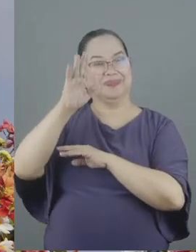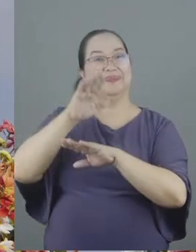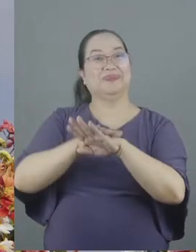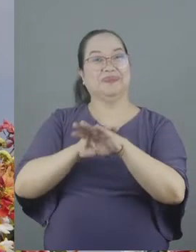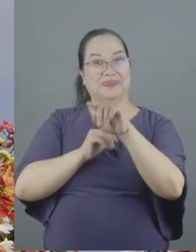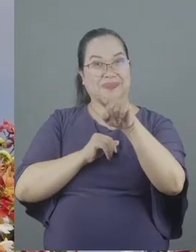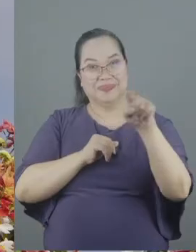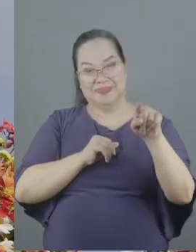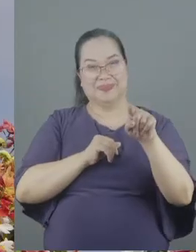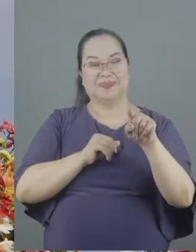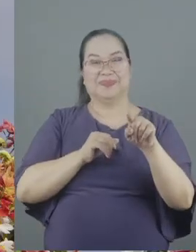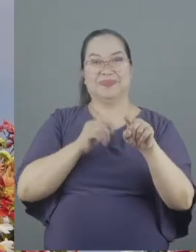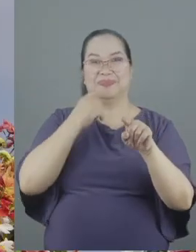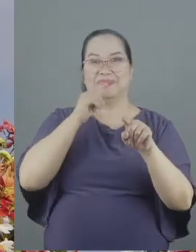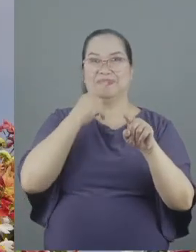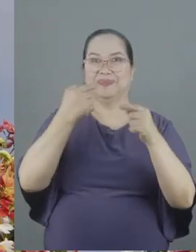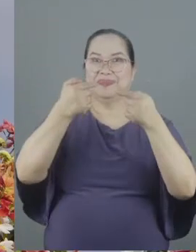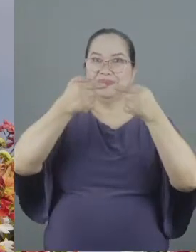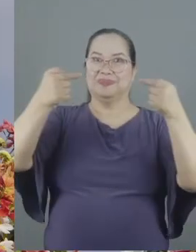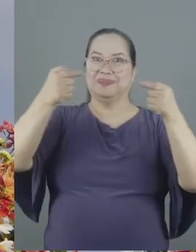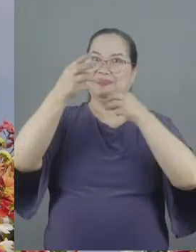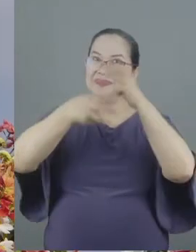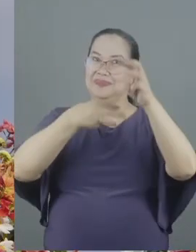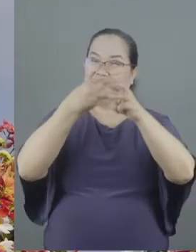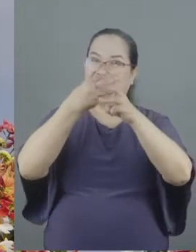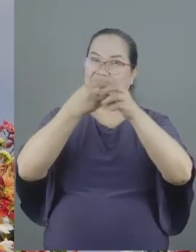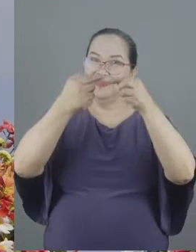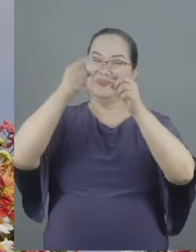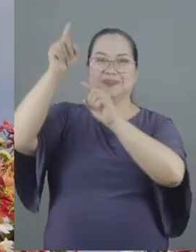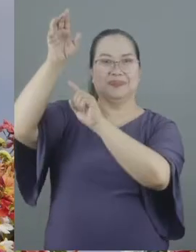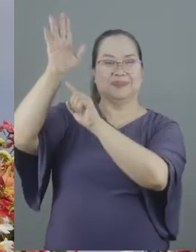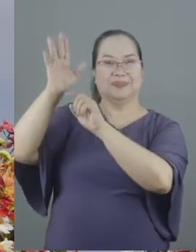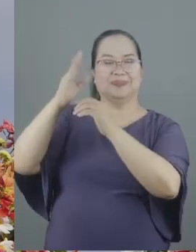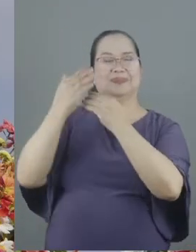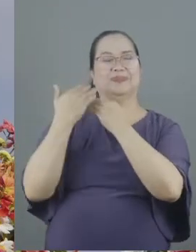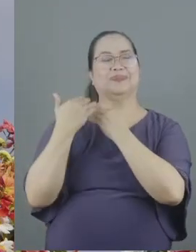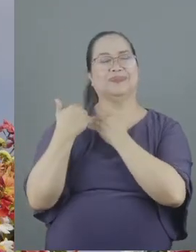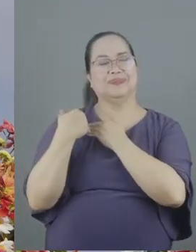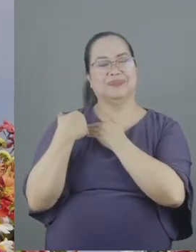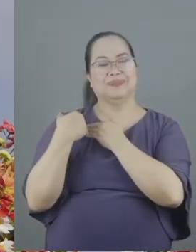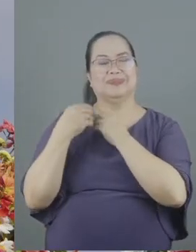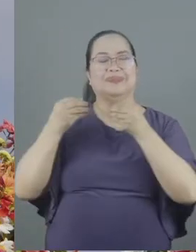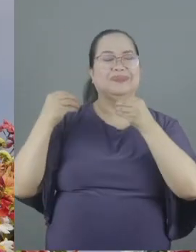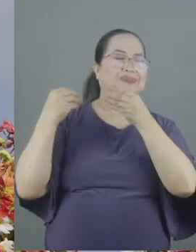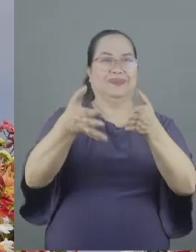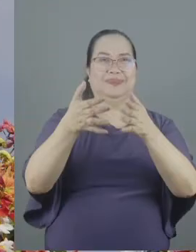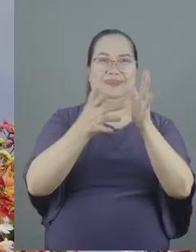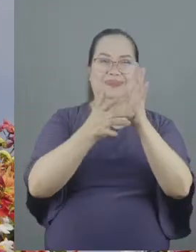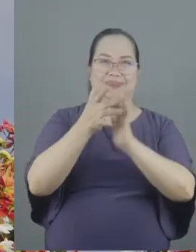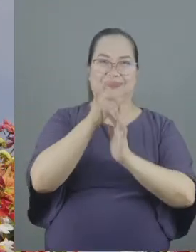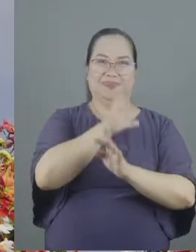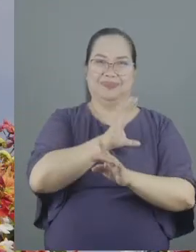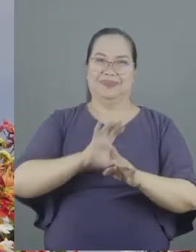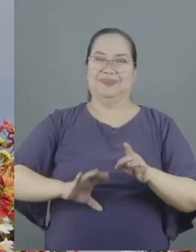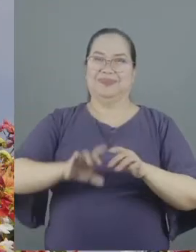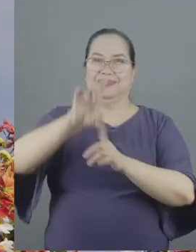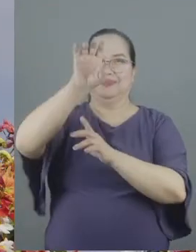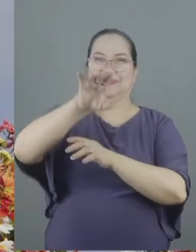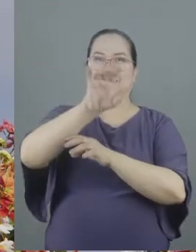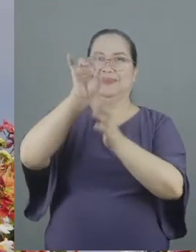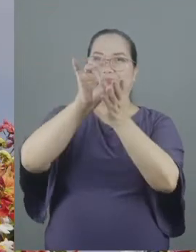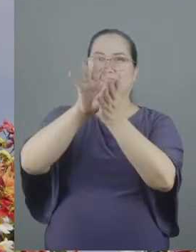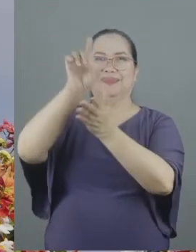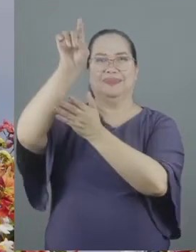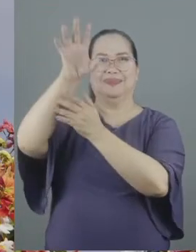the animosity of the whole world against the holy God fell on him on that cross the ones who hated God hated